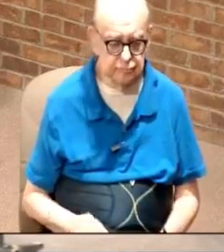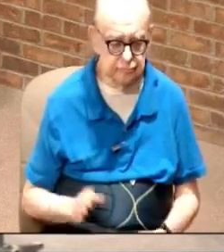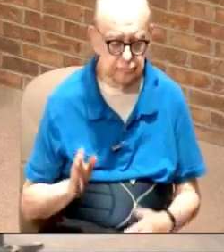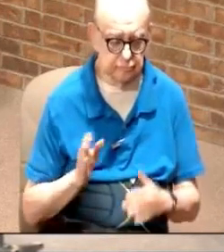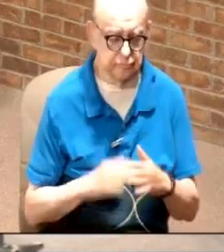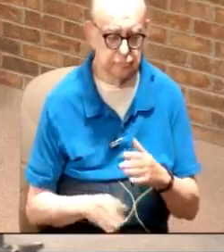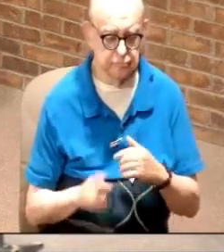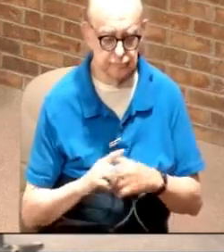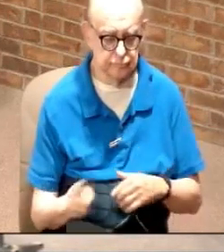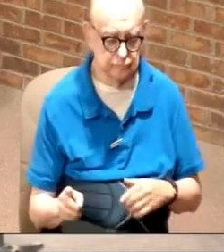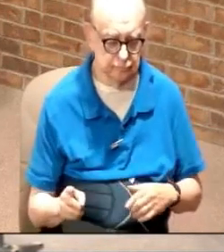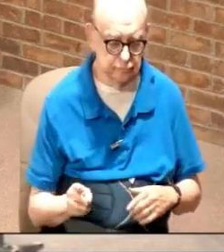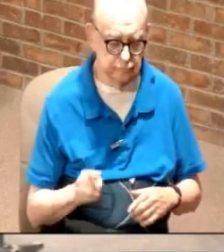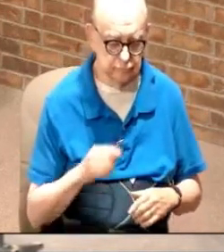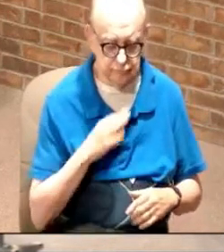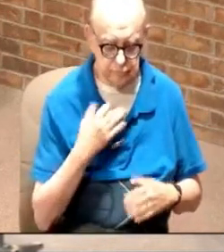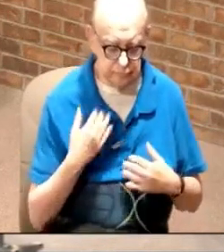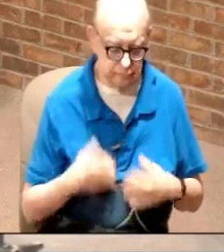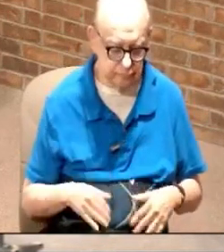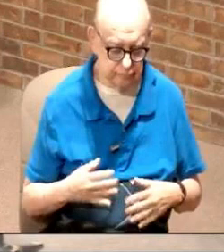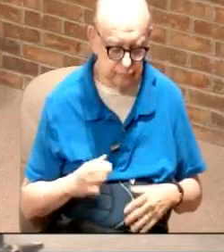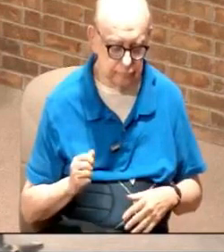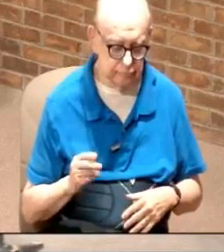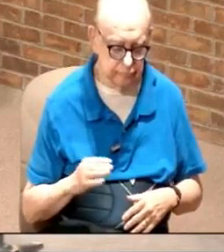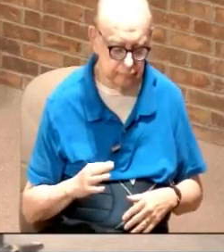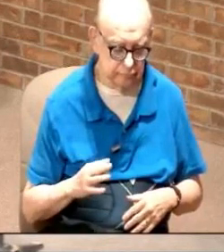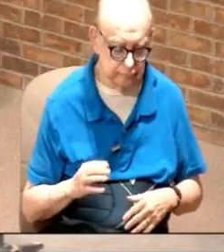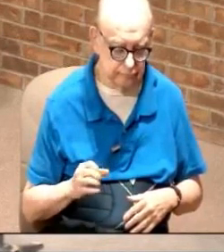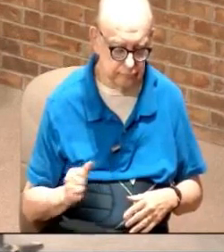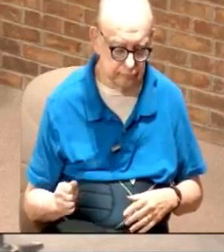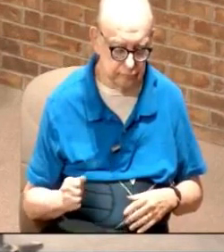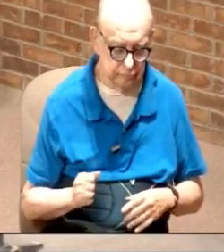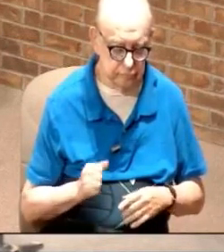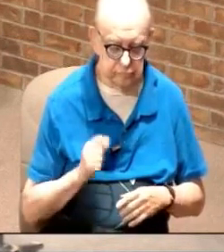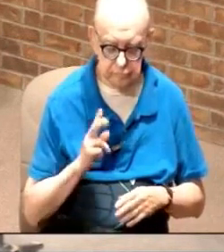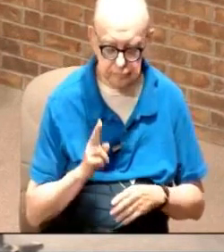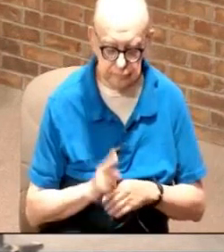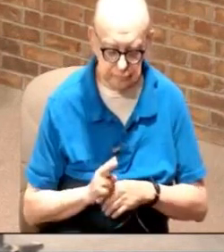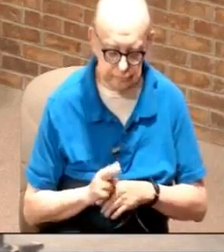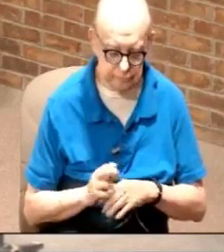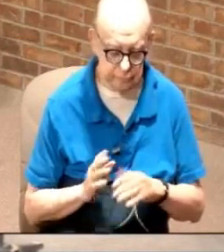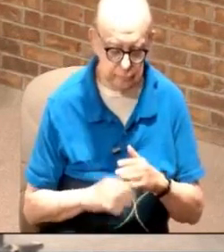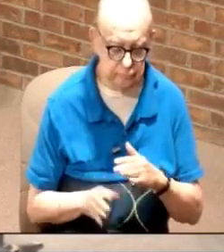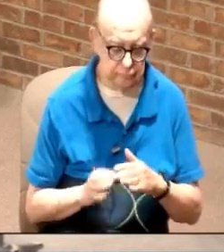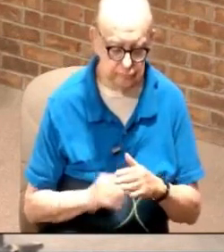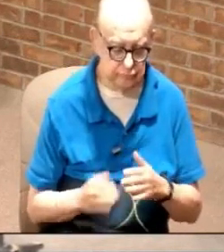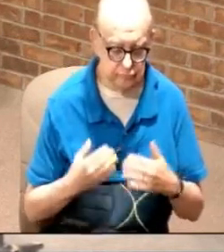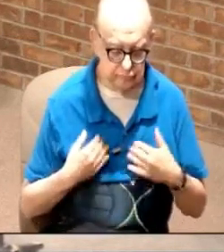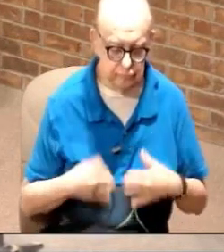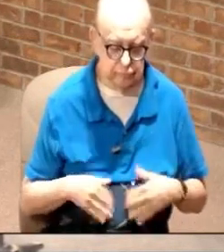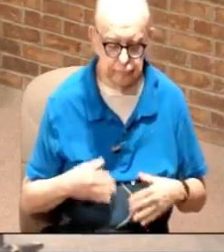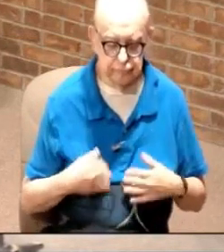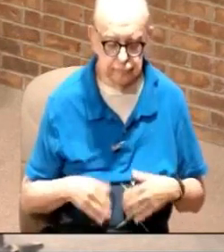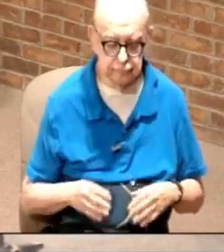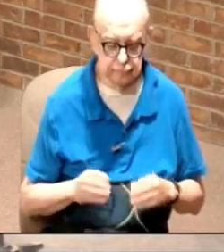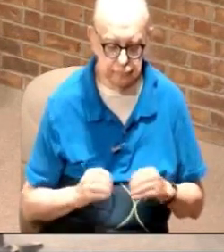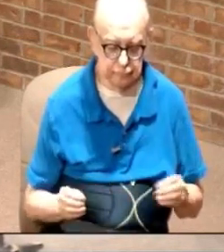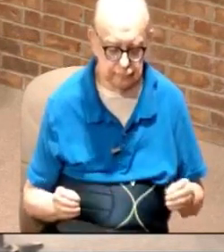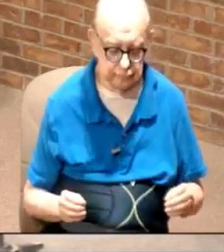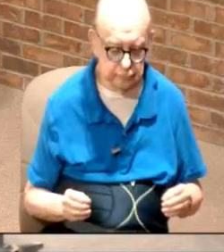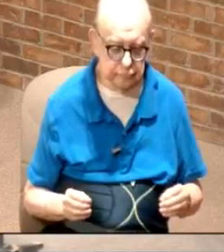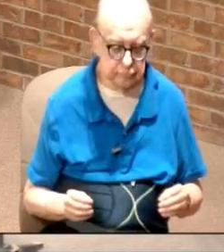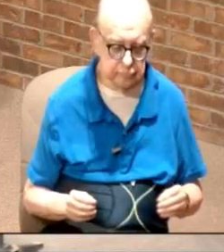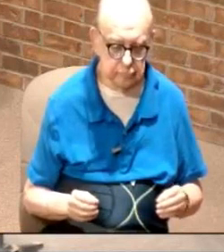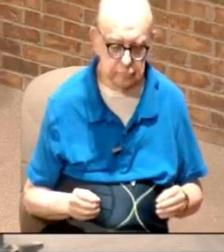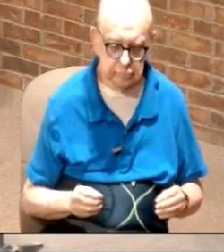Basically, these filthy clothes that Joshua is wearing is basically clothes that has the garbage of